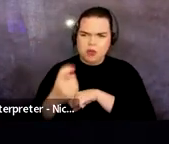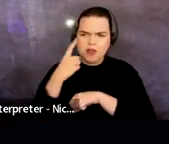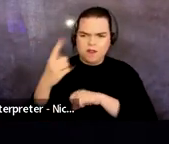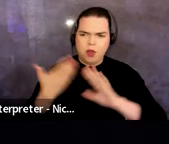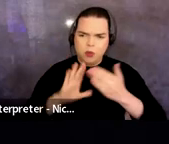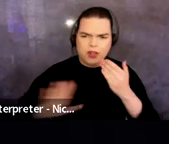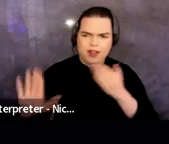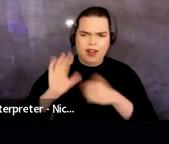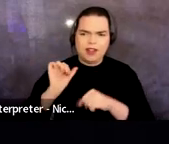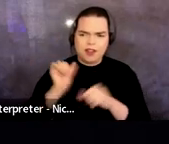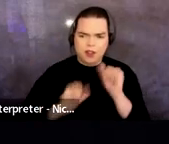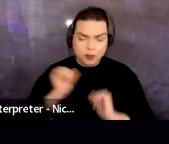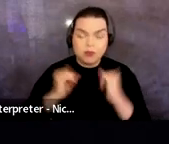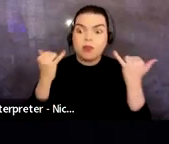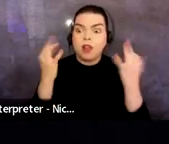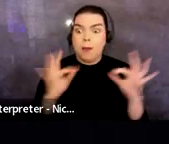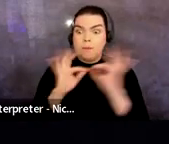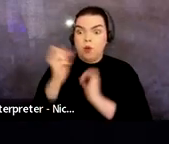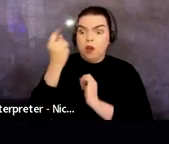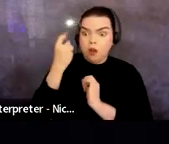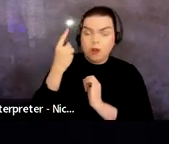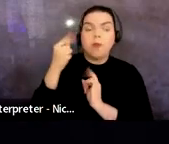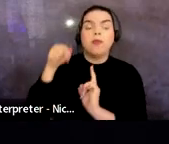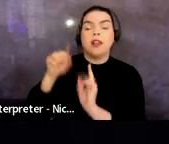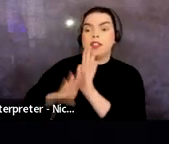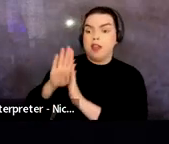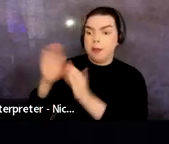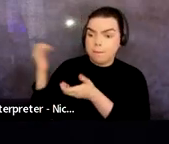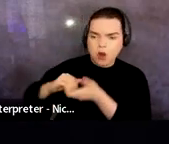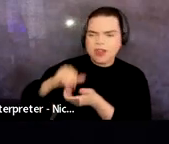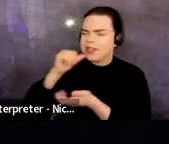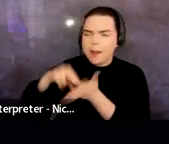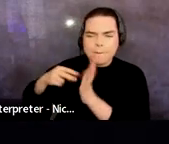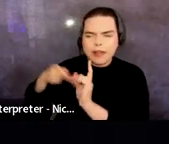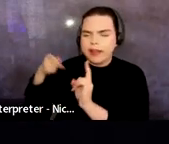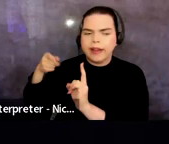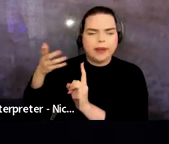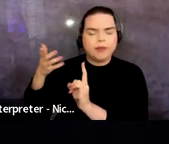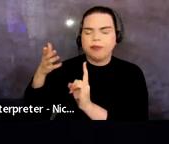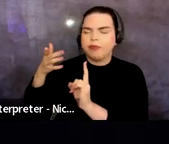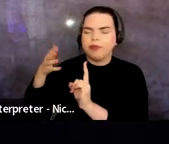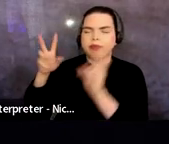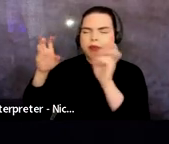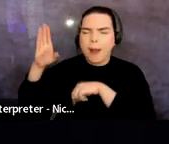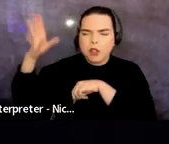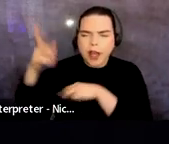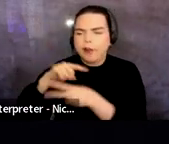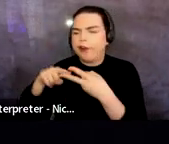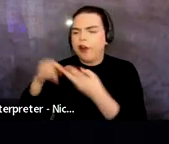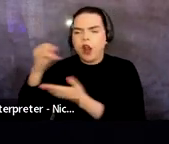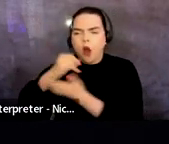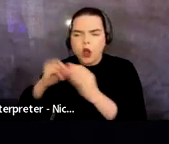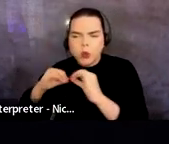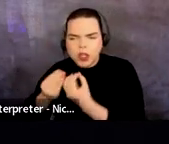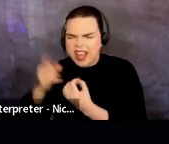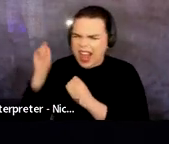something important to remember is that the development partner does not necessarily mean a presentor, a presenter, or even an arts organization.